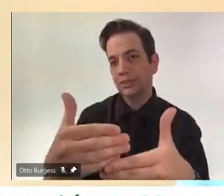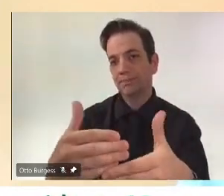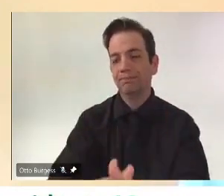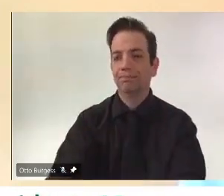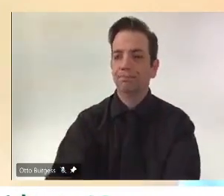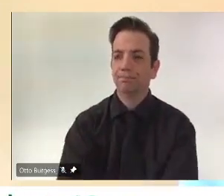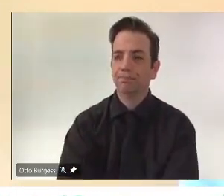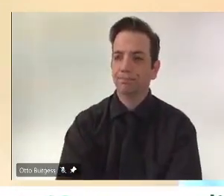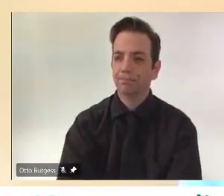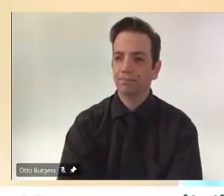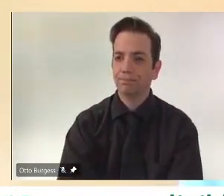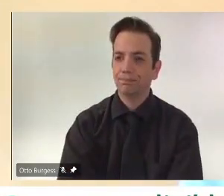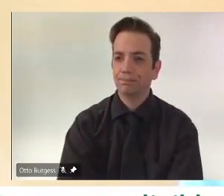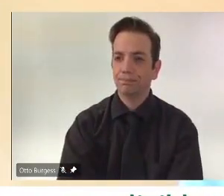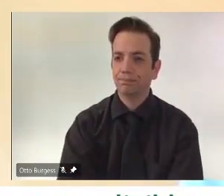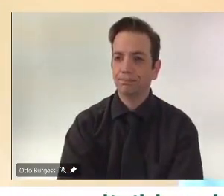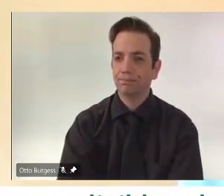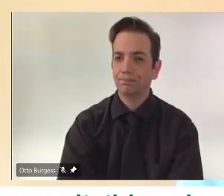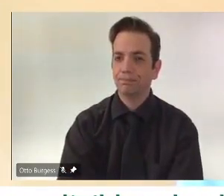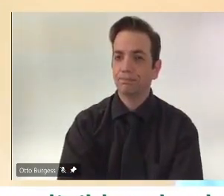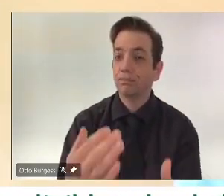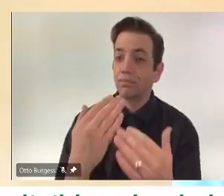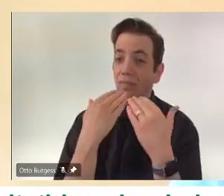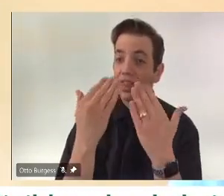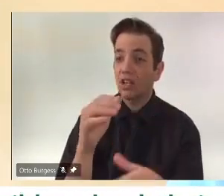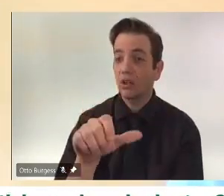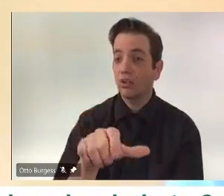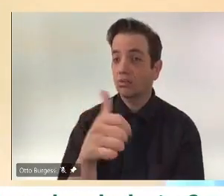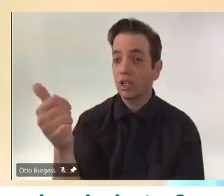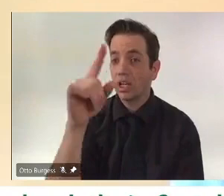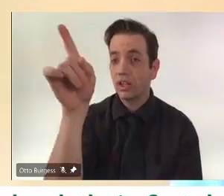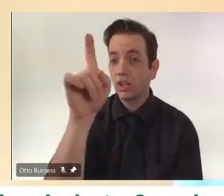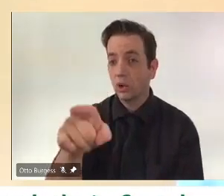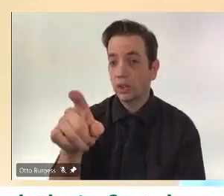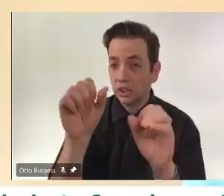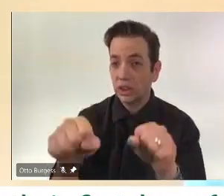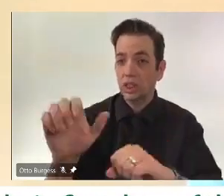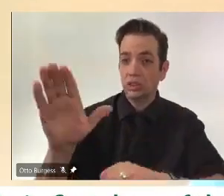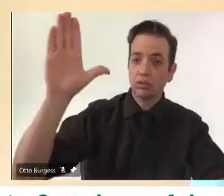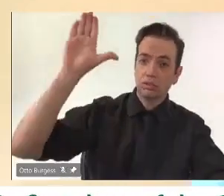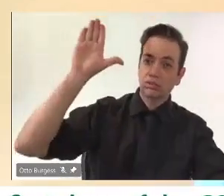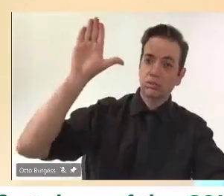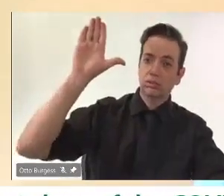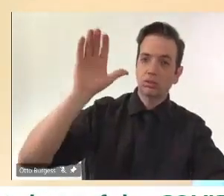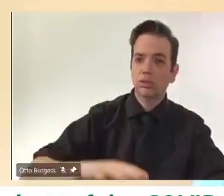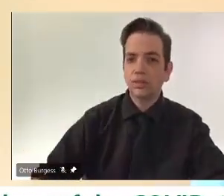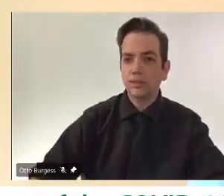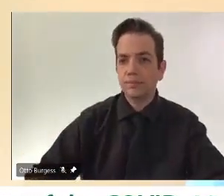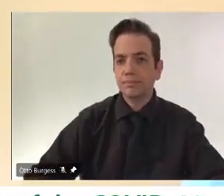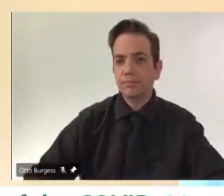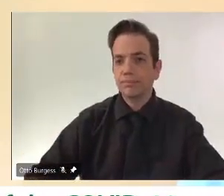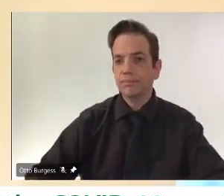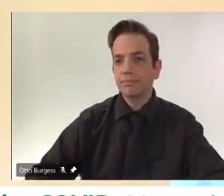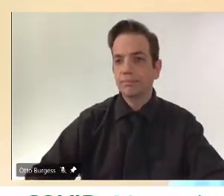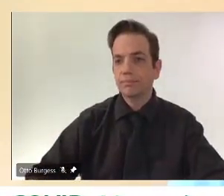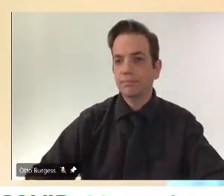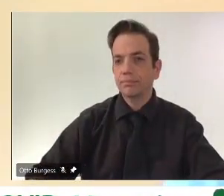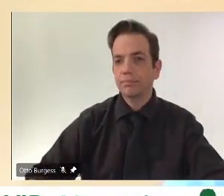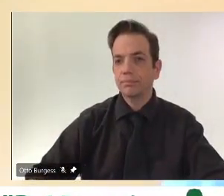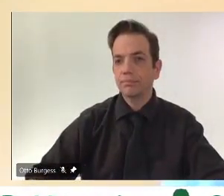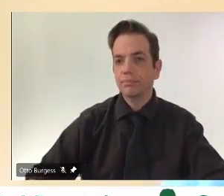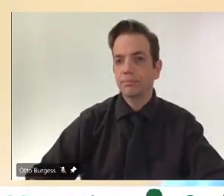Thank you. If anyone else has a question, you can just raise your hand. Murray, I see your hand is up again. Did you have an additional question?